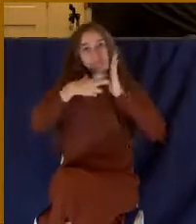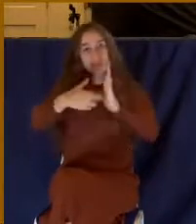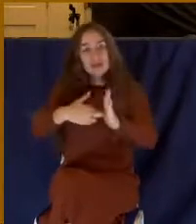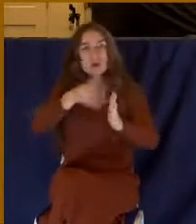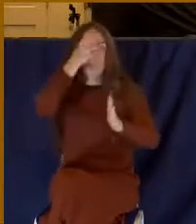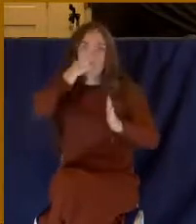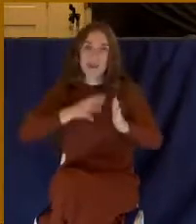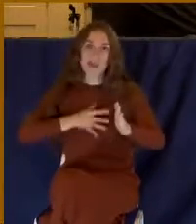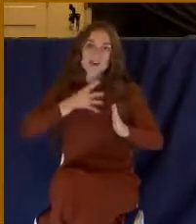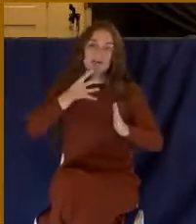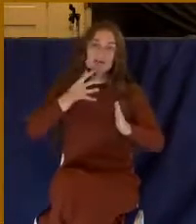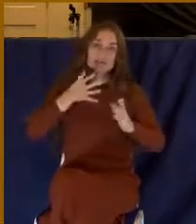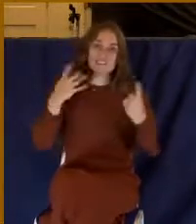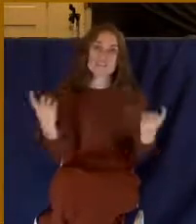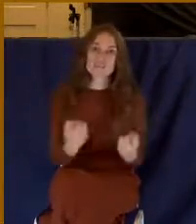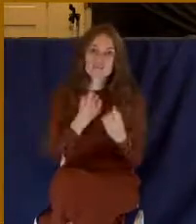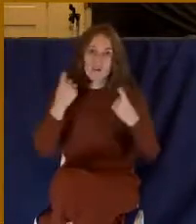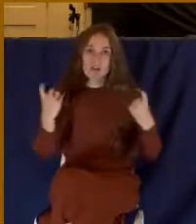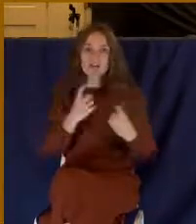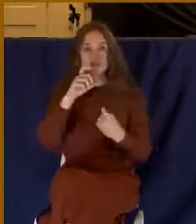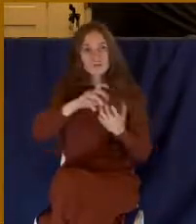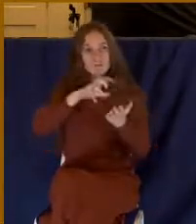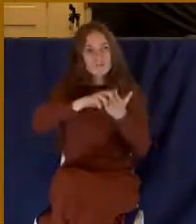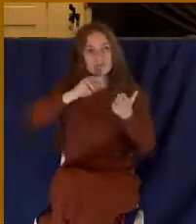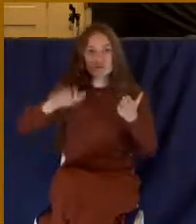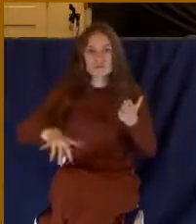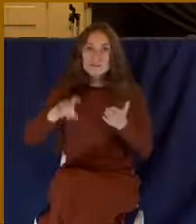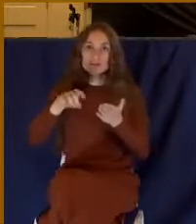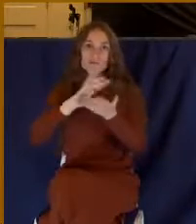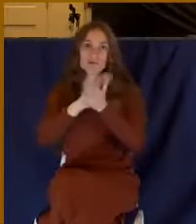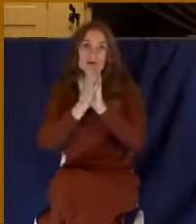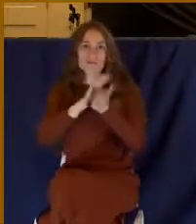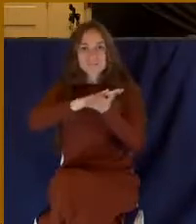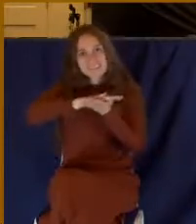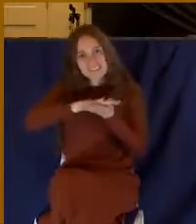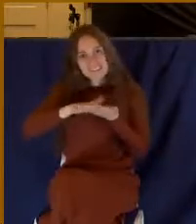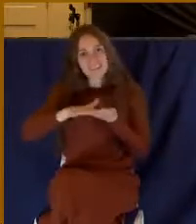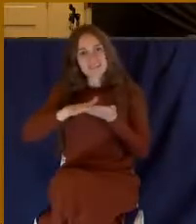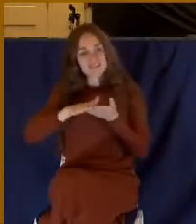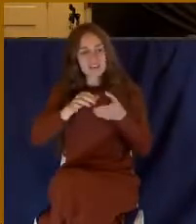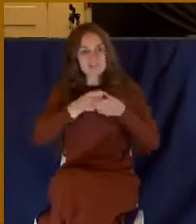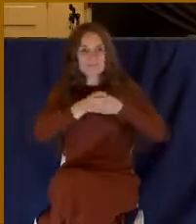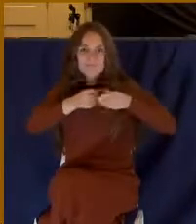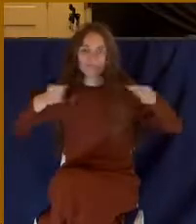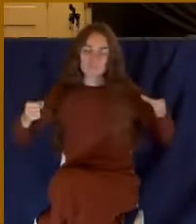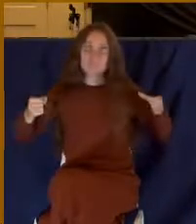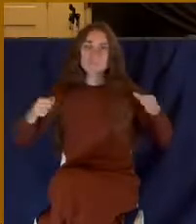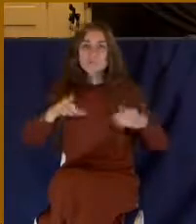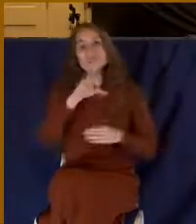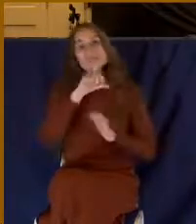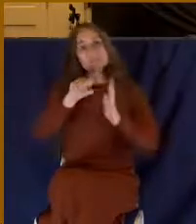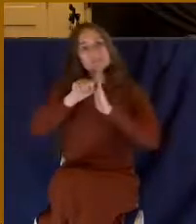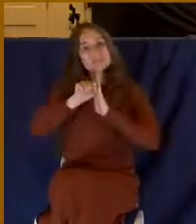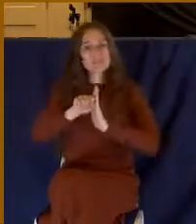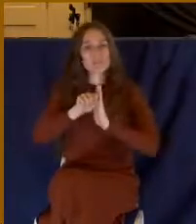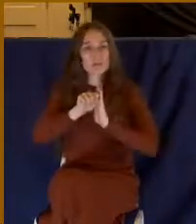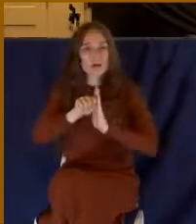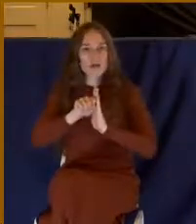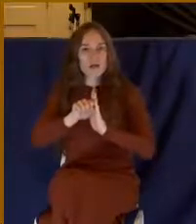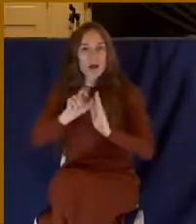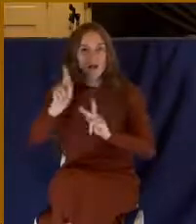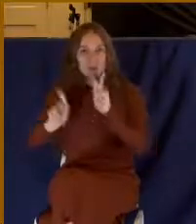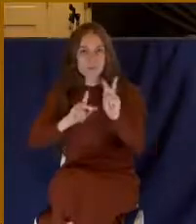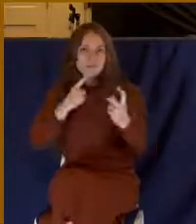to generation. It spoke of the need for cleansing. It was symbolic of man, his sinfulness,